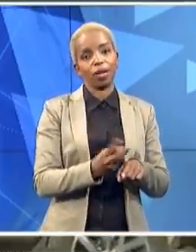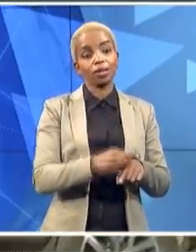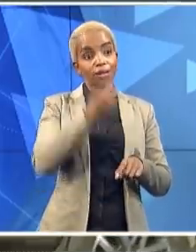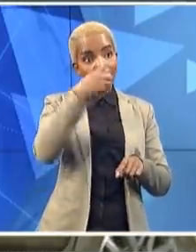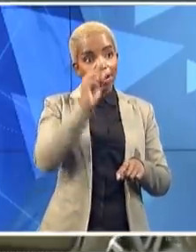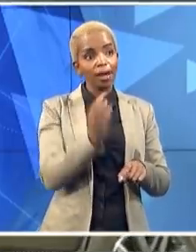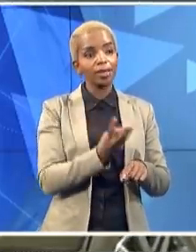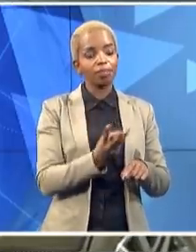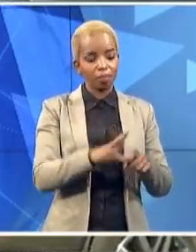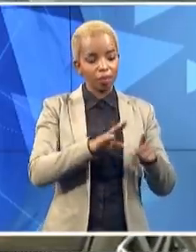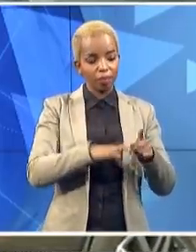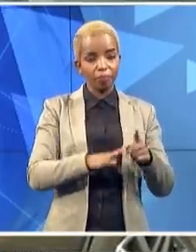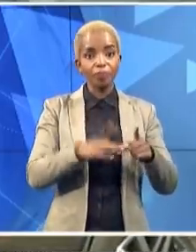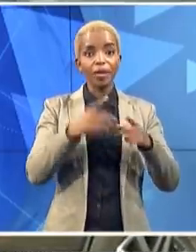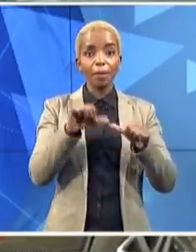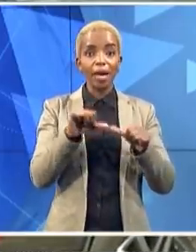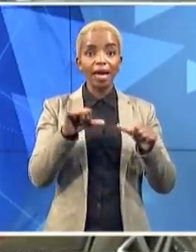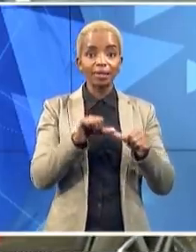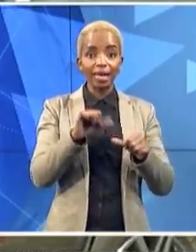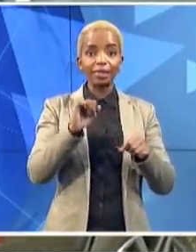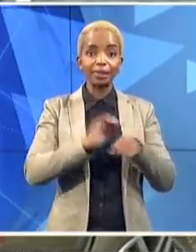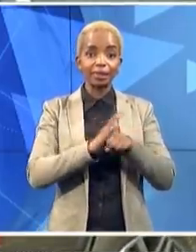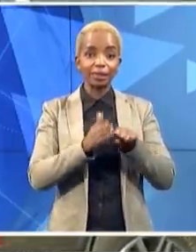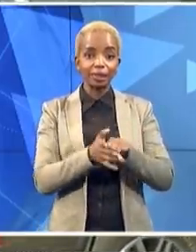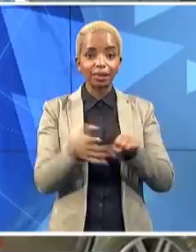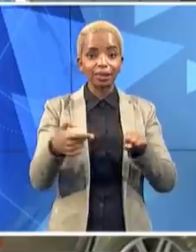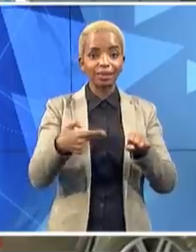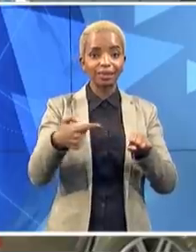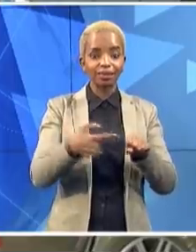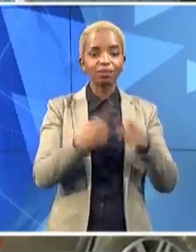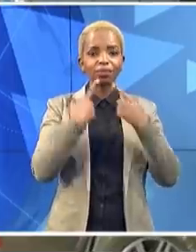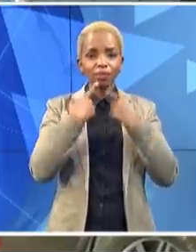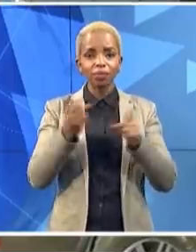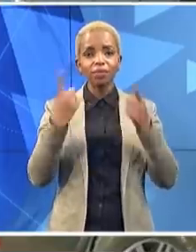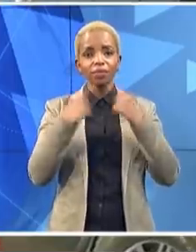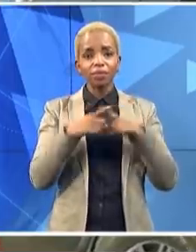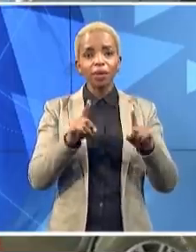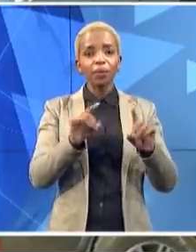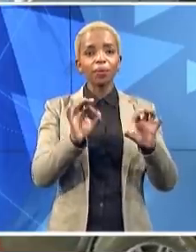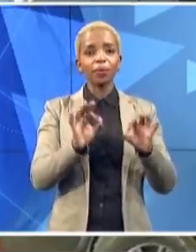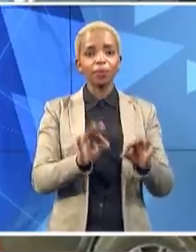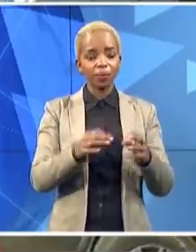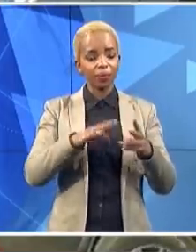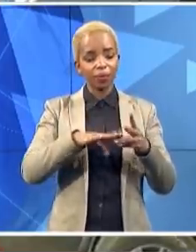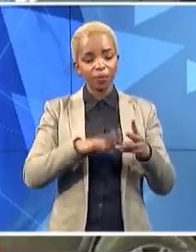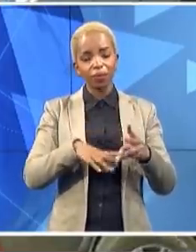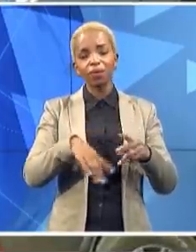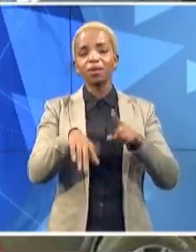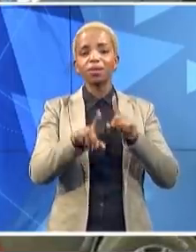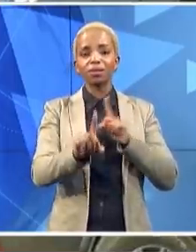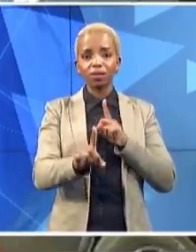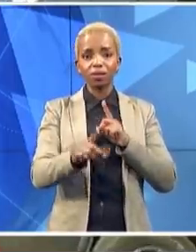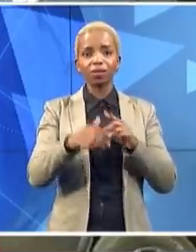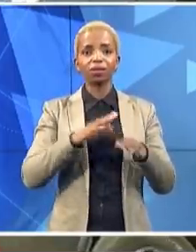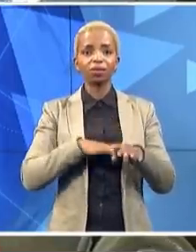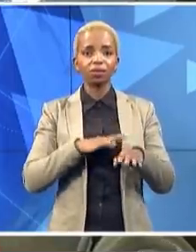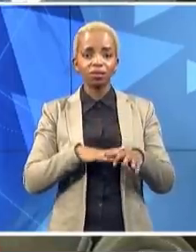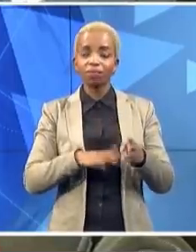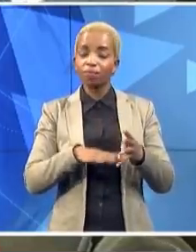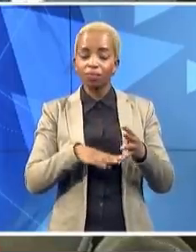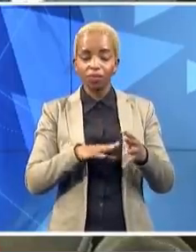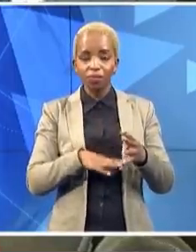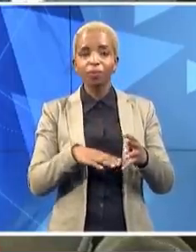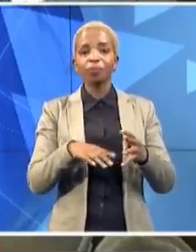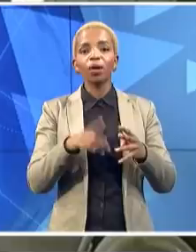social distancing, staying inside unless they need to go outdoors for essentials. So